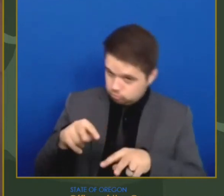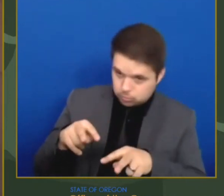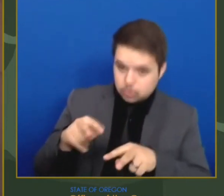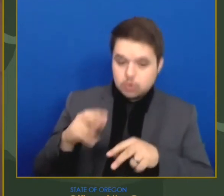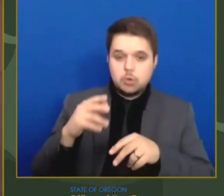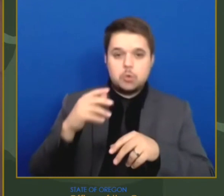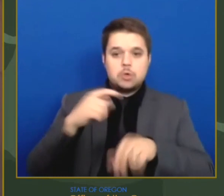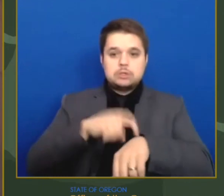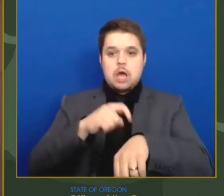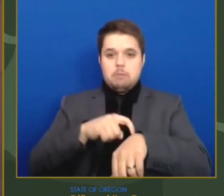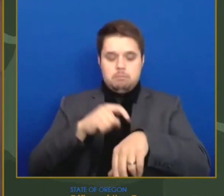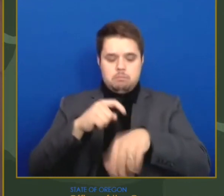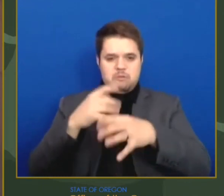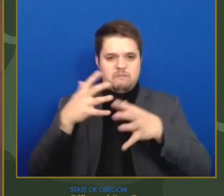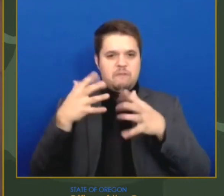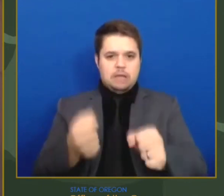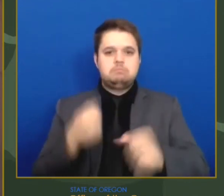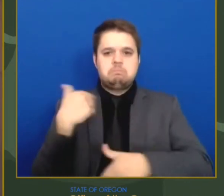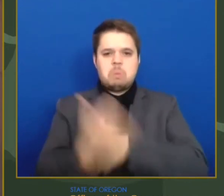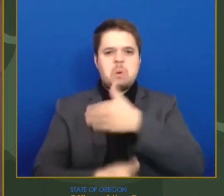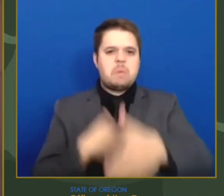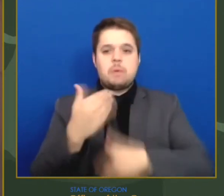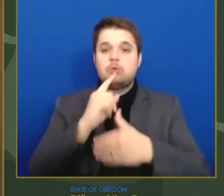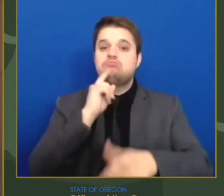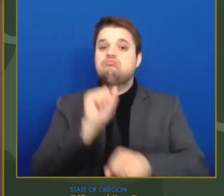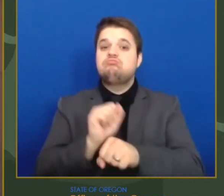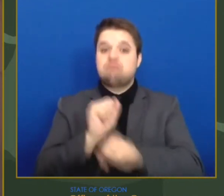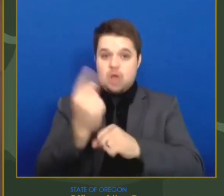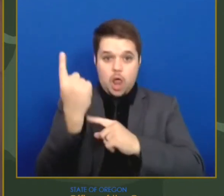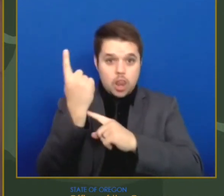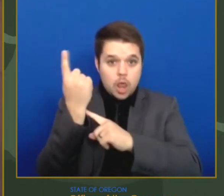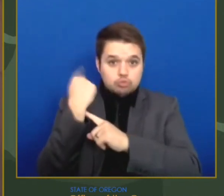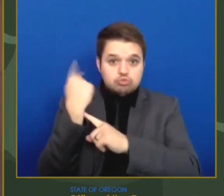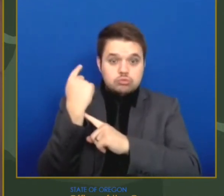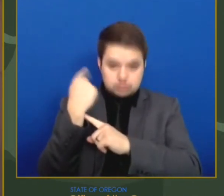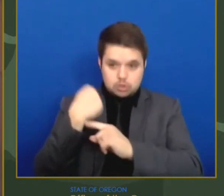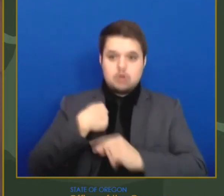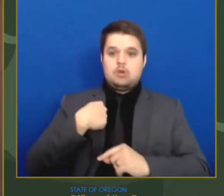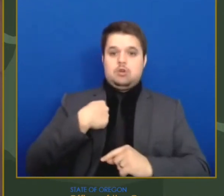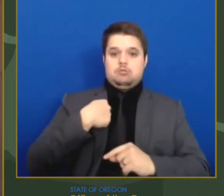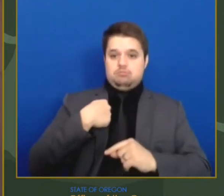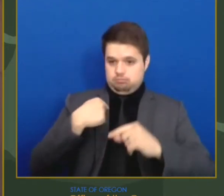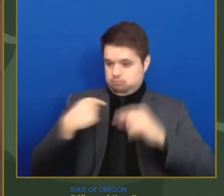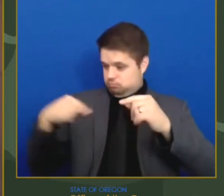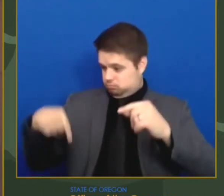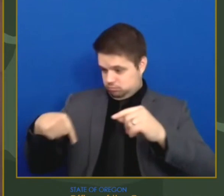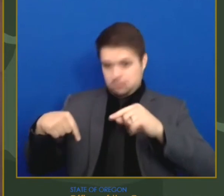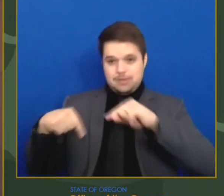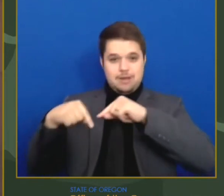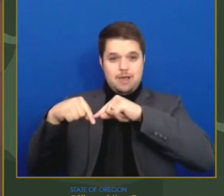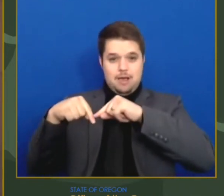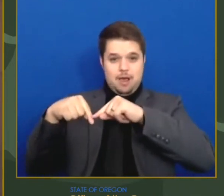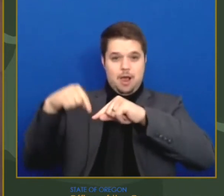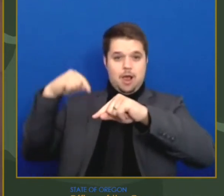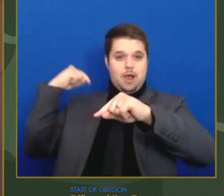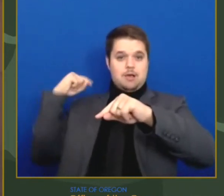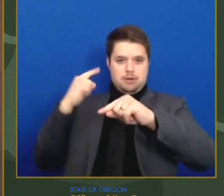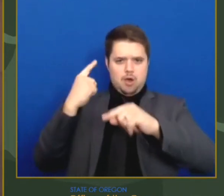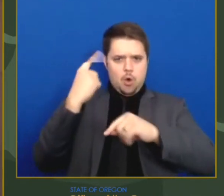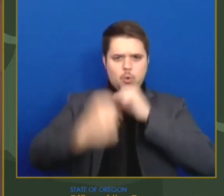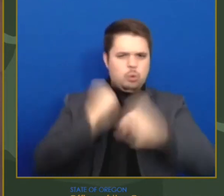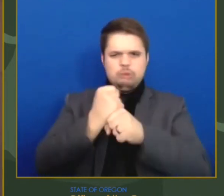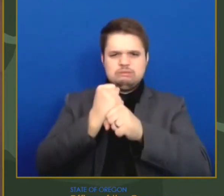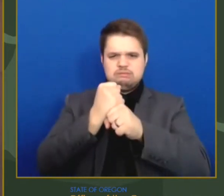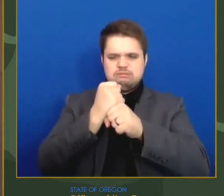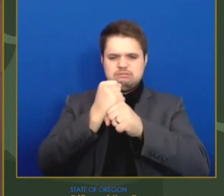one year ago. Today marks one year since I extended the spring break period for